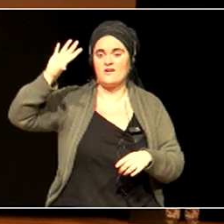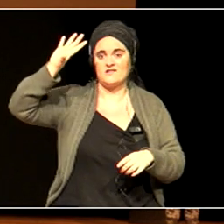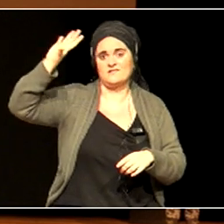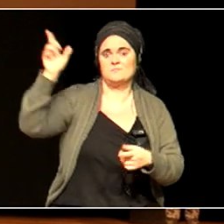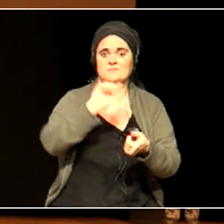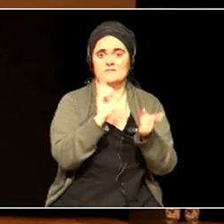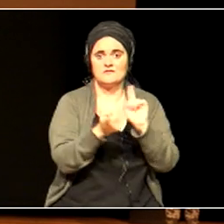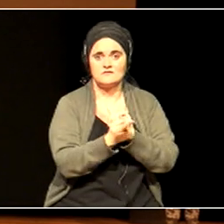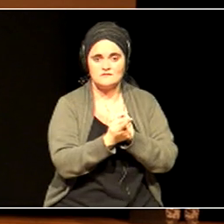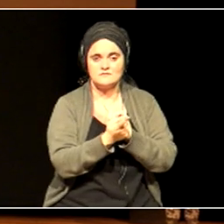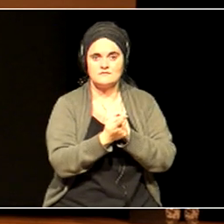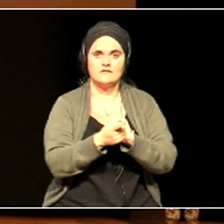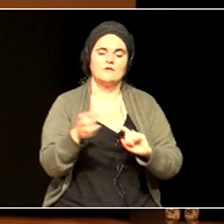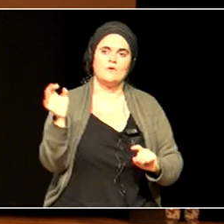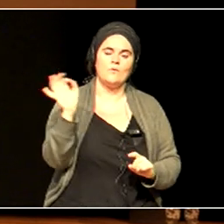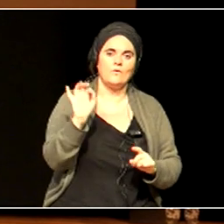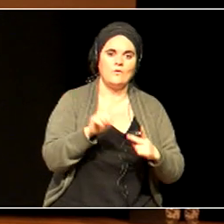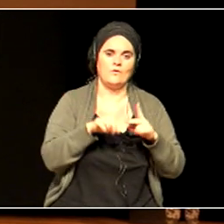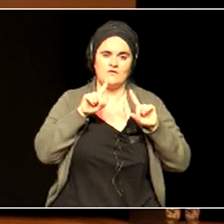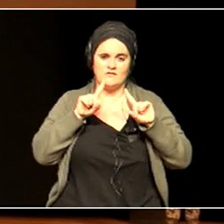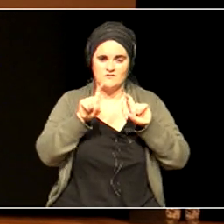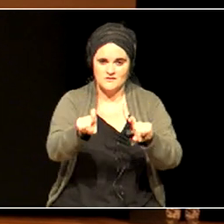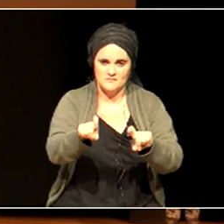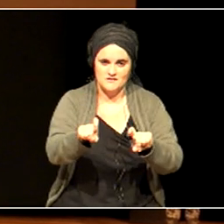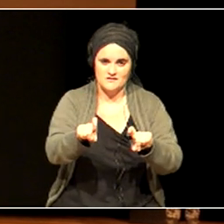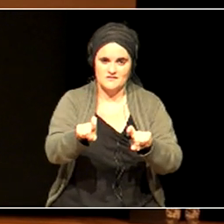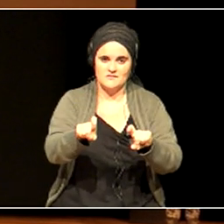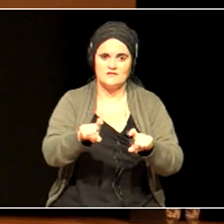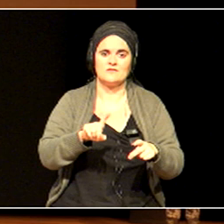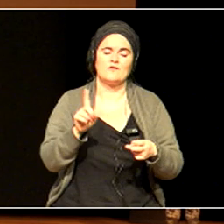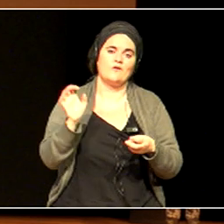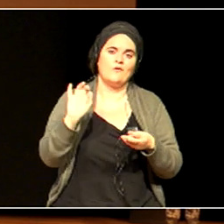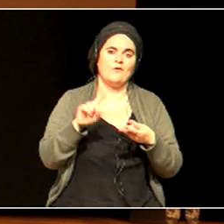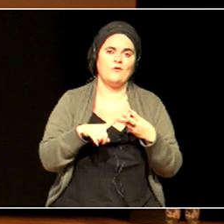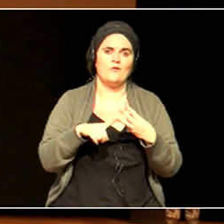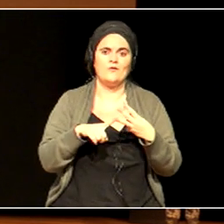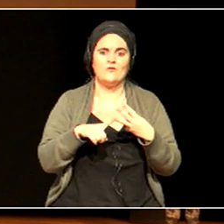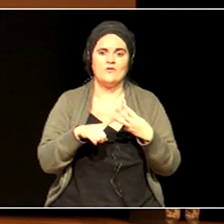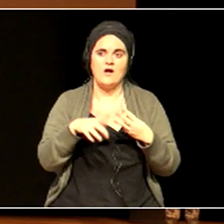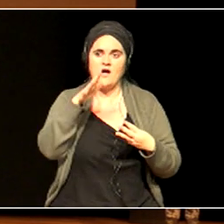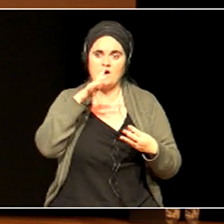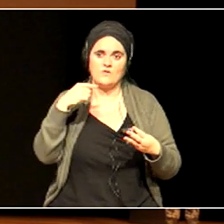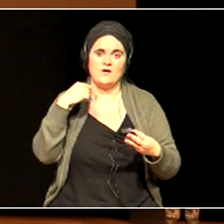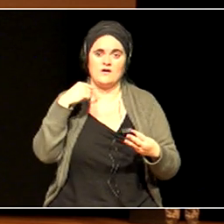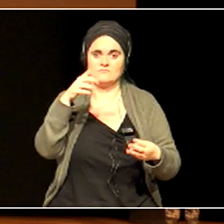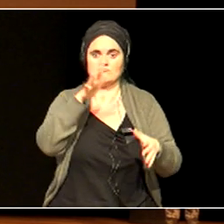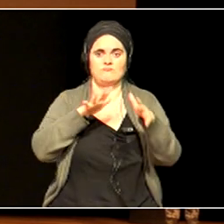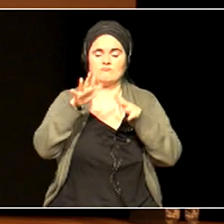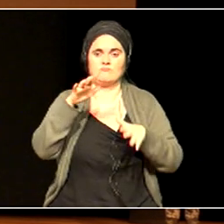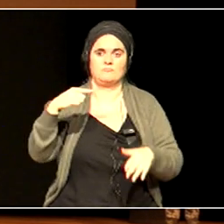chemical pollution or loss of fresh water or changing land